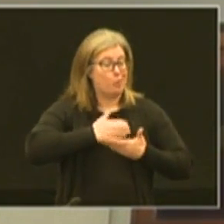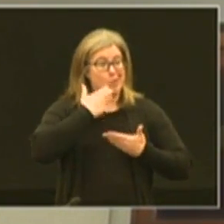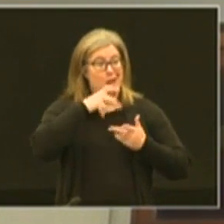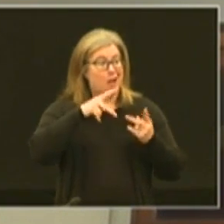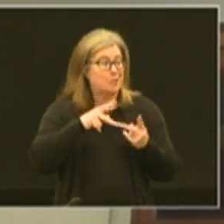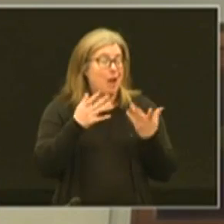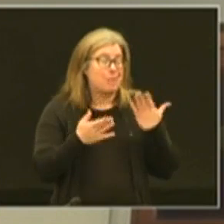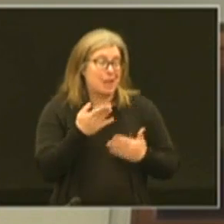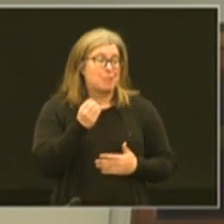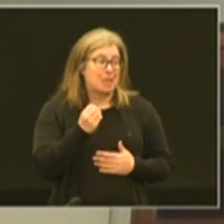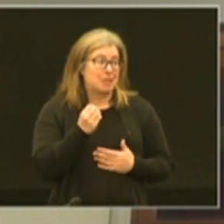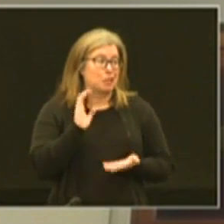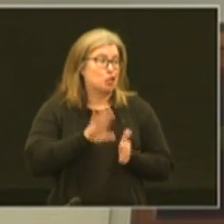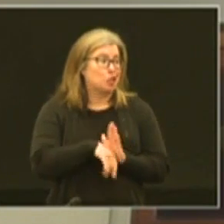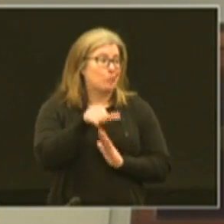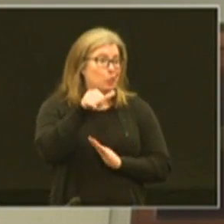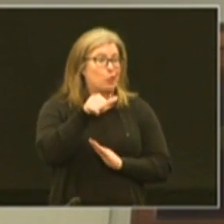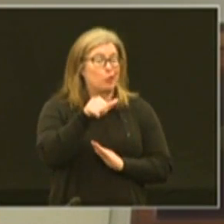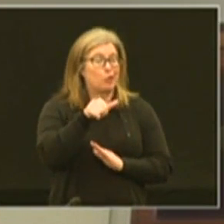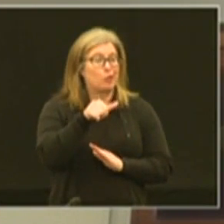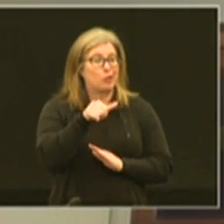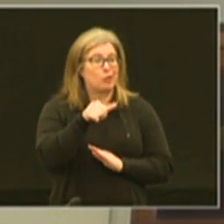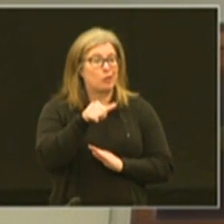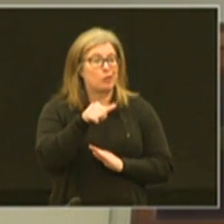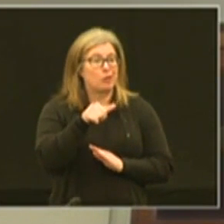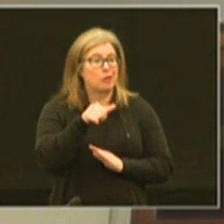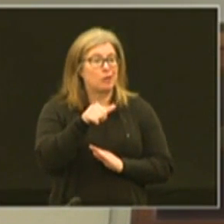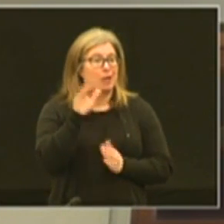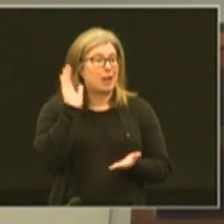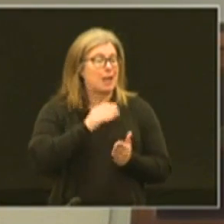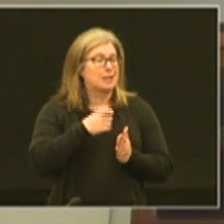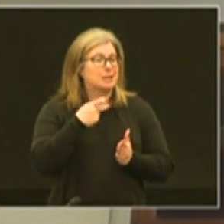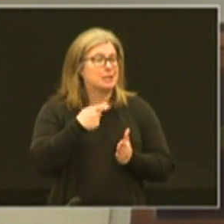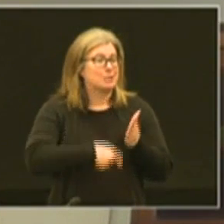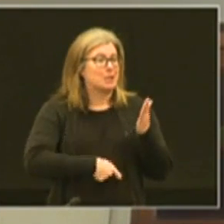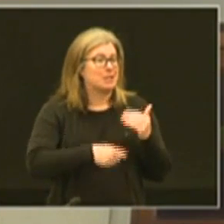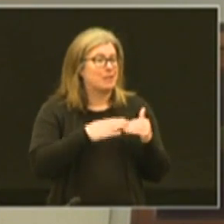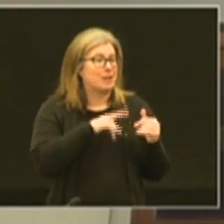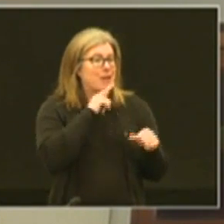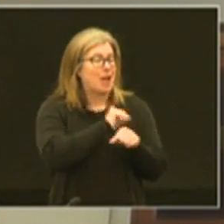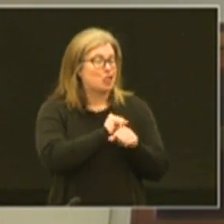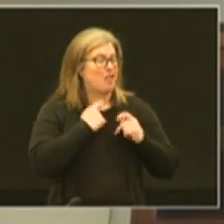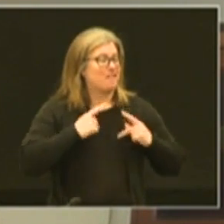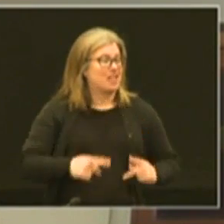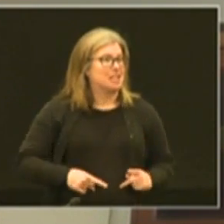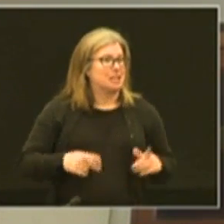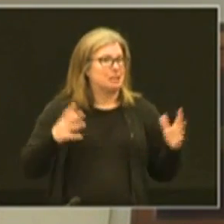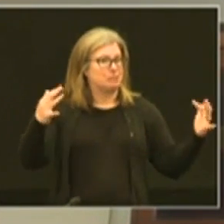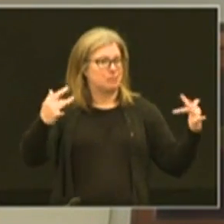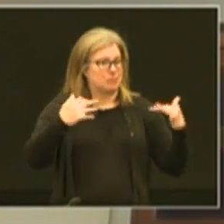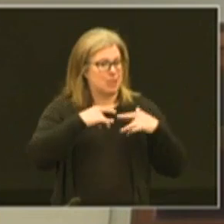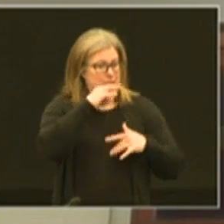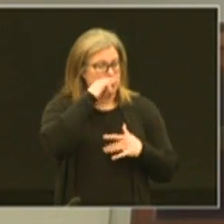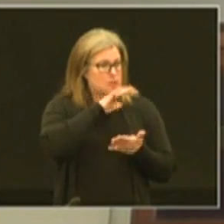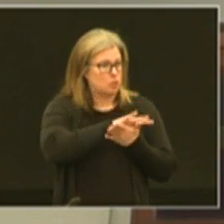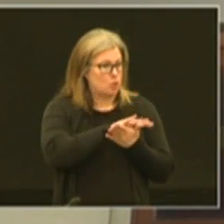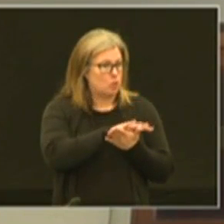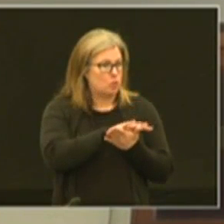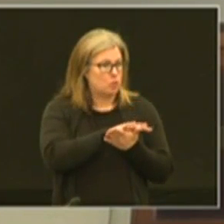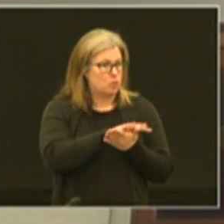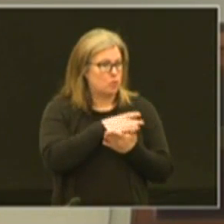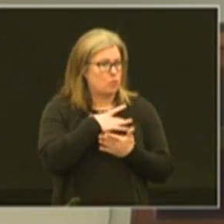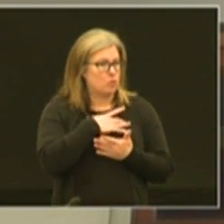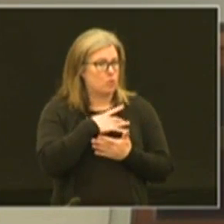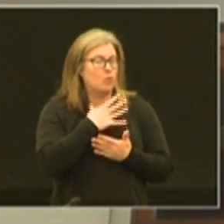hot spot may be much cheaper much less expensive than actually physically bringing a kid to school we'd like that